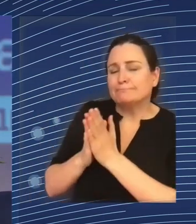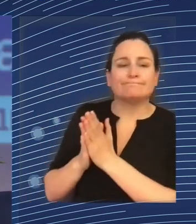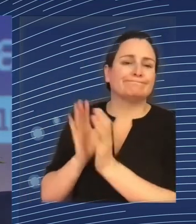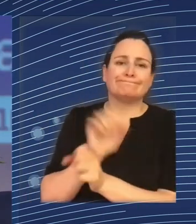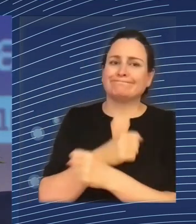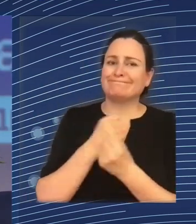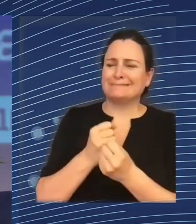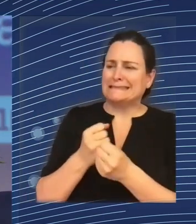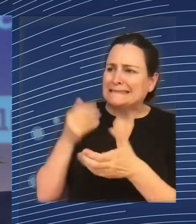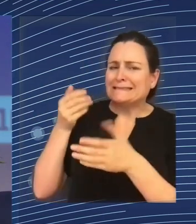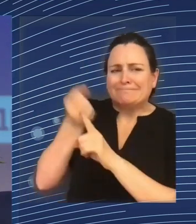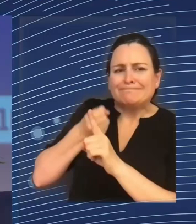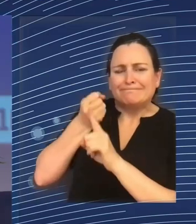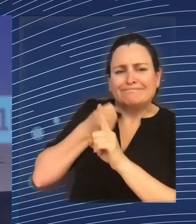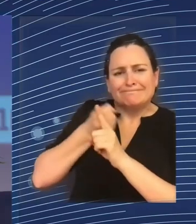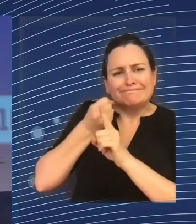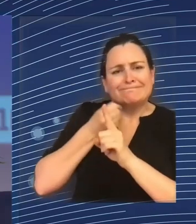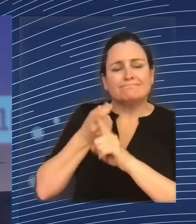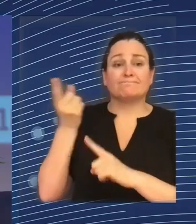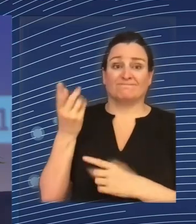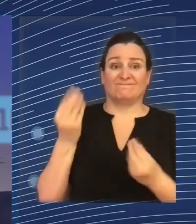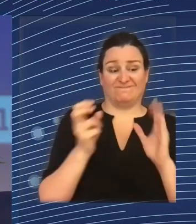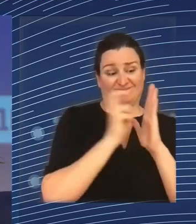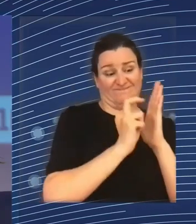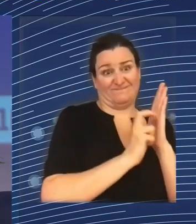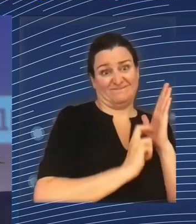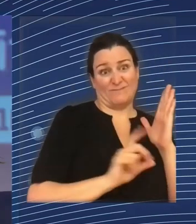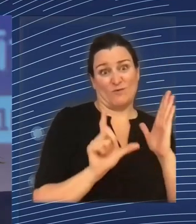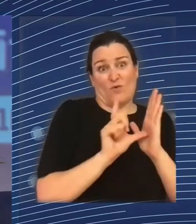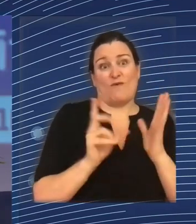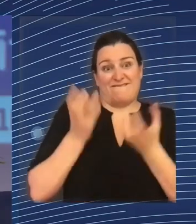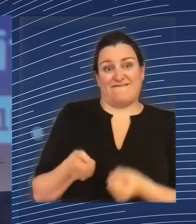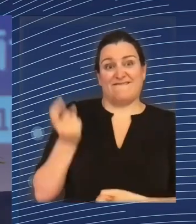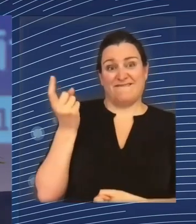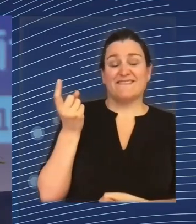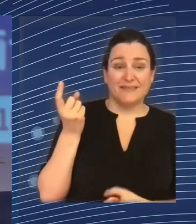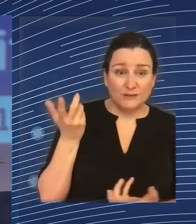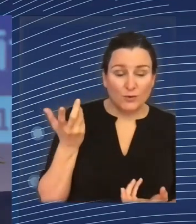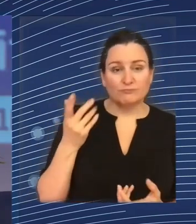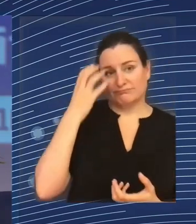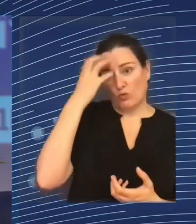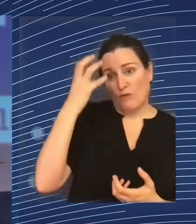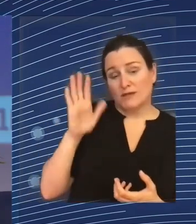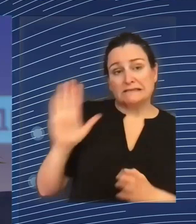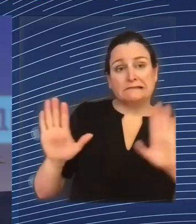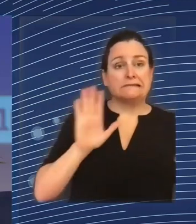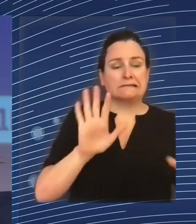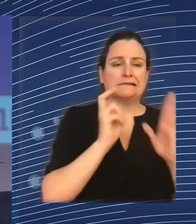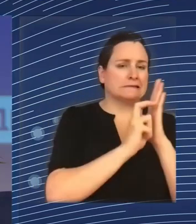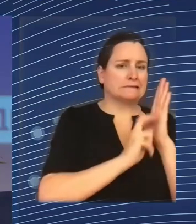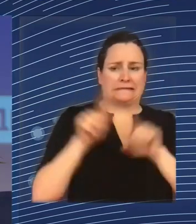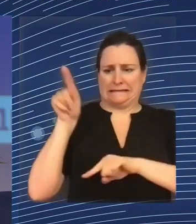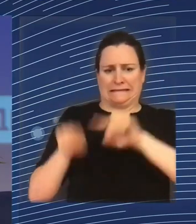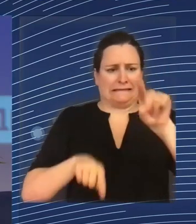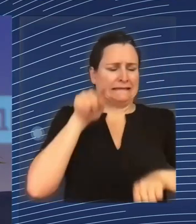risky funds, and so on, it's legal restrictions coming from whatever, the state, and so on. So we